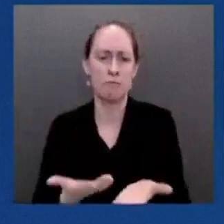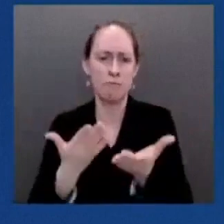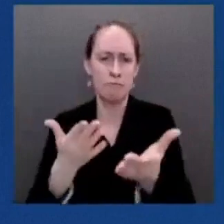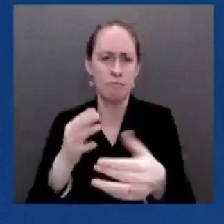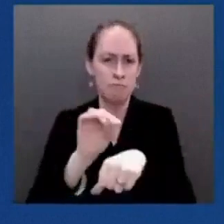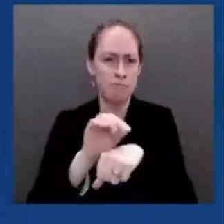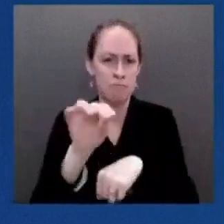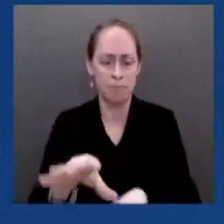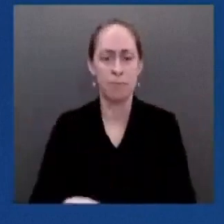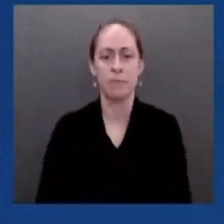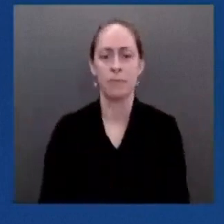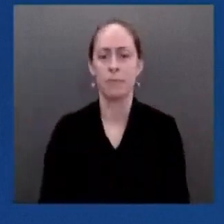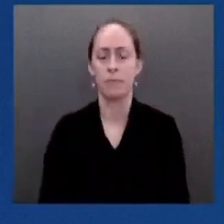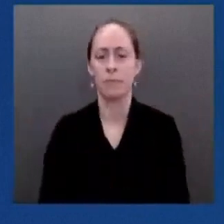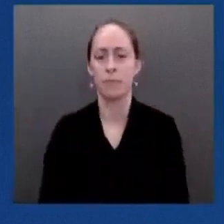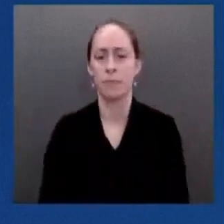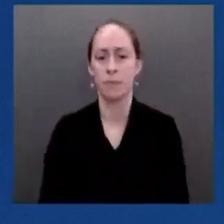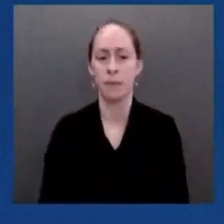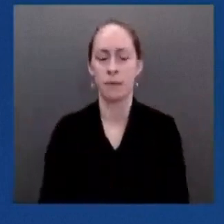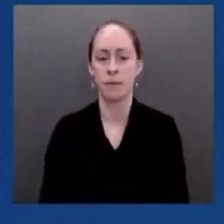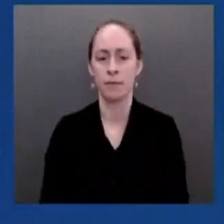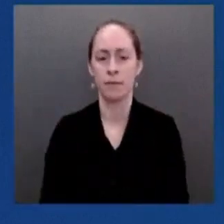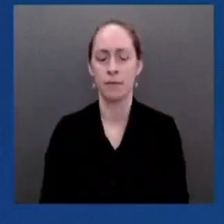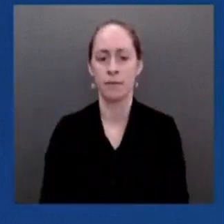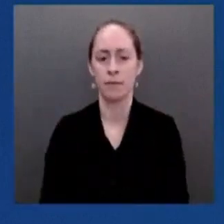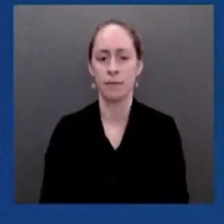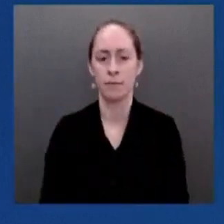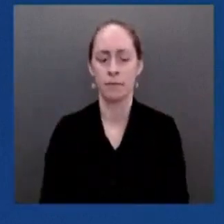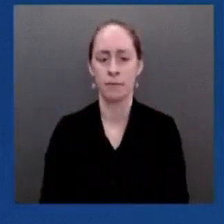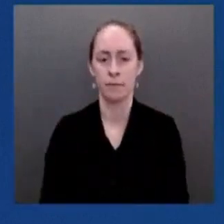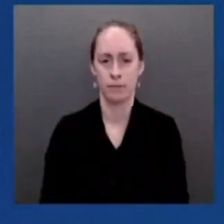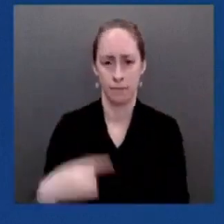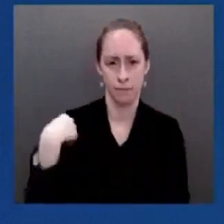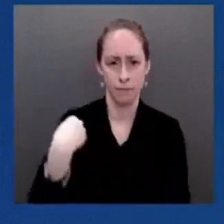severe outcomes as we look at updating and reviewing our guidance.